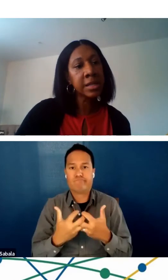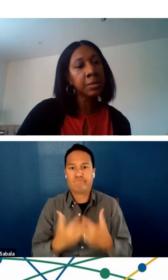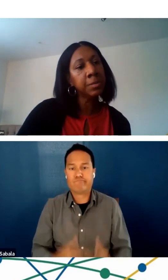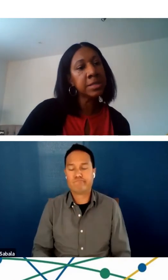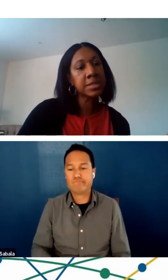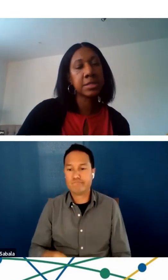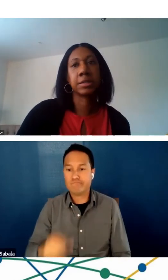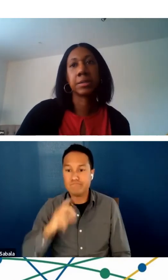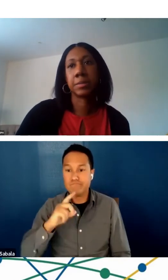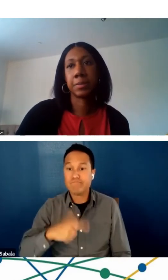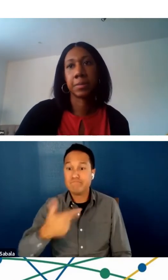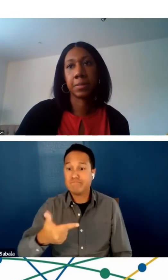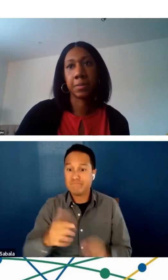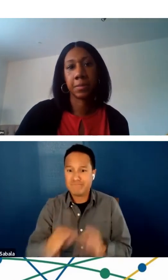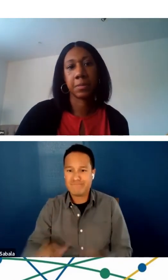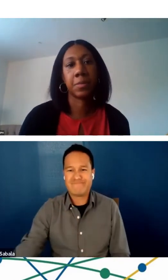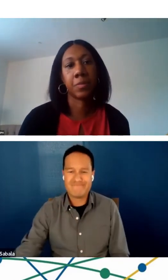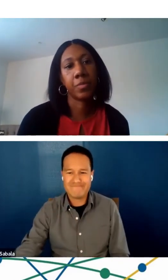Next slide, please.